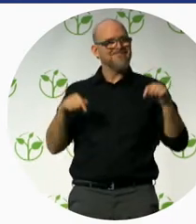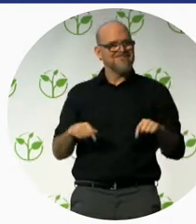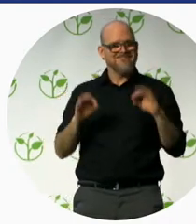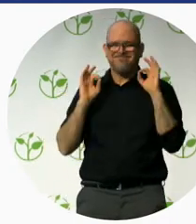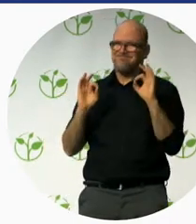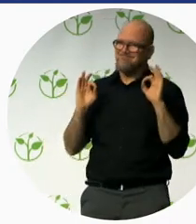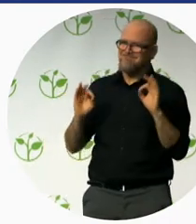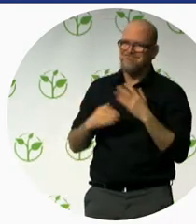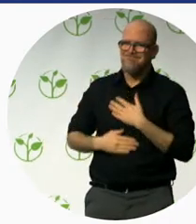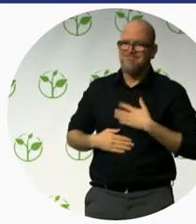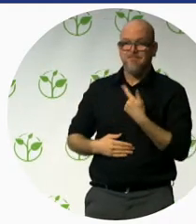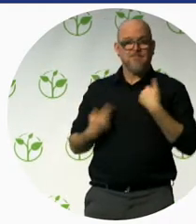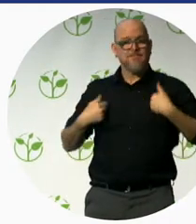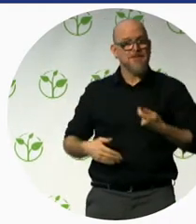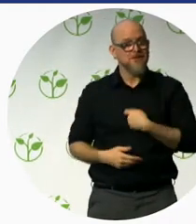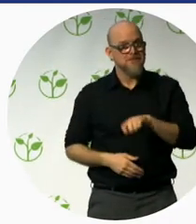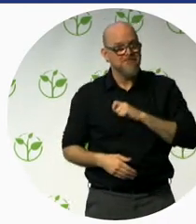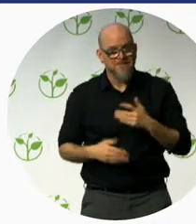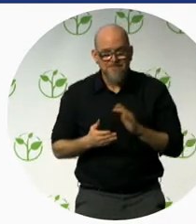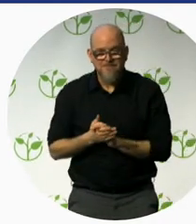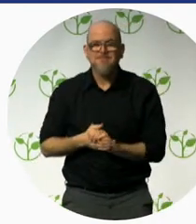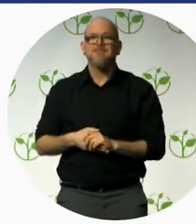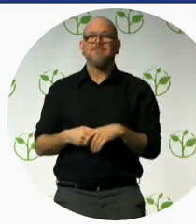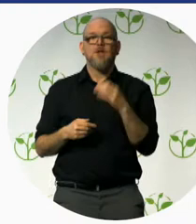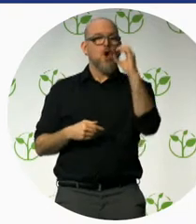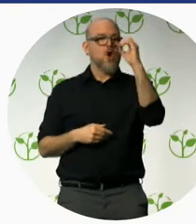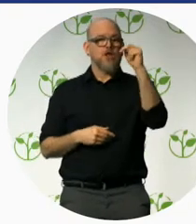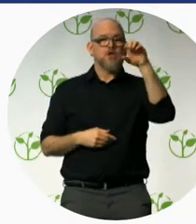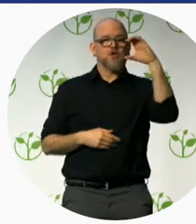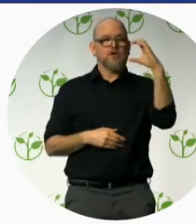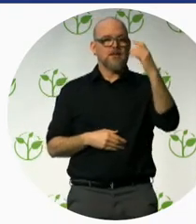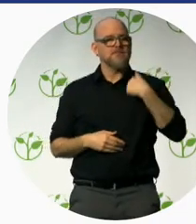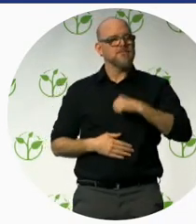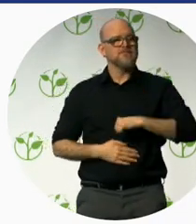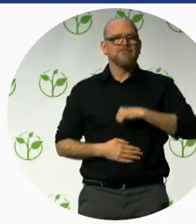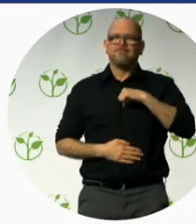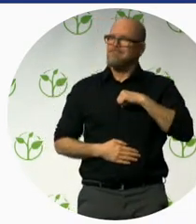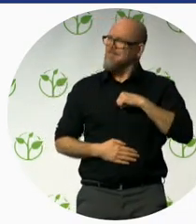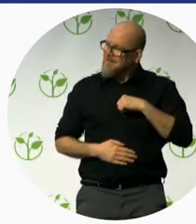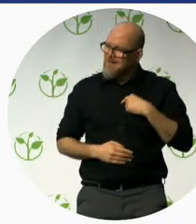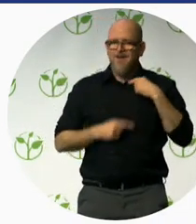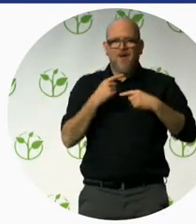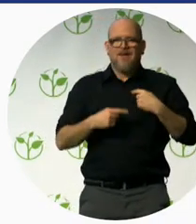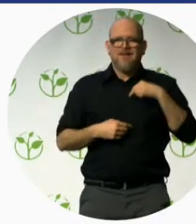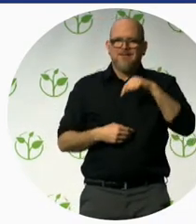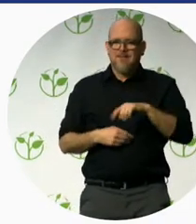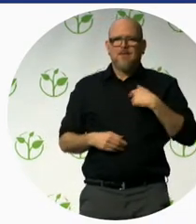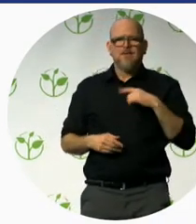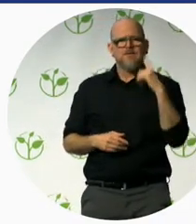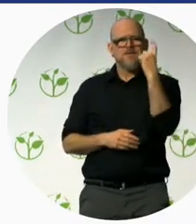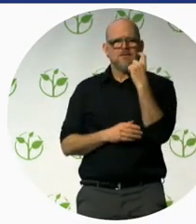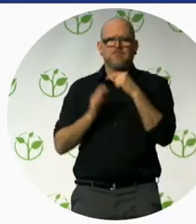ONCE in Spain. We are really proud to be here again. We have been here from the beginning of the Zero Project